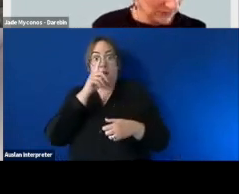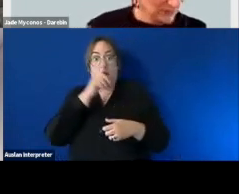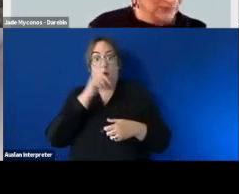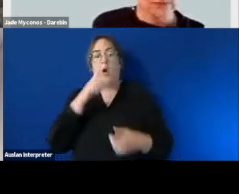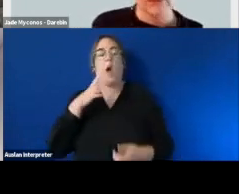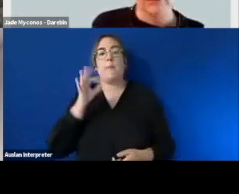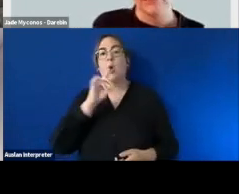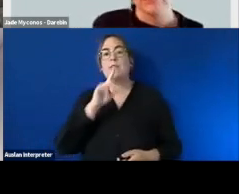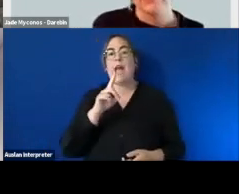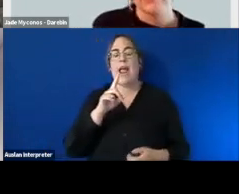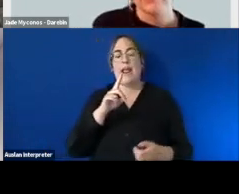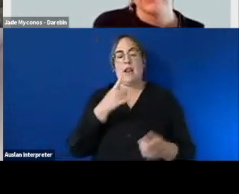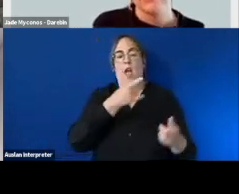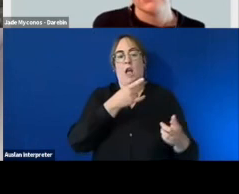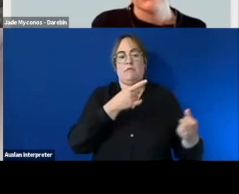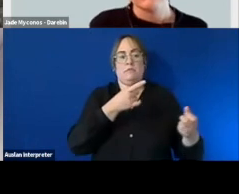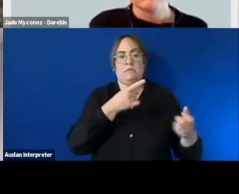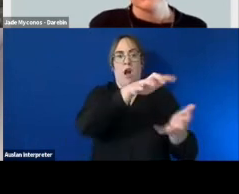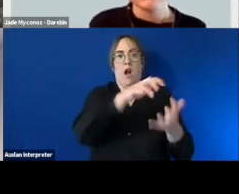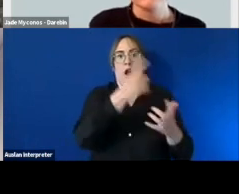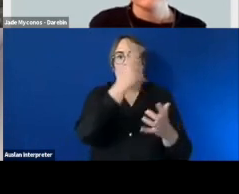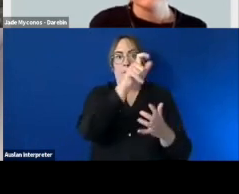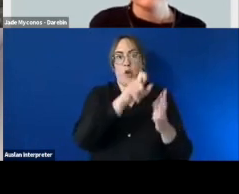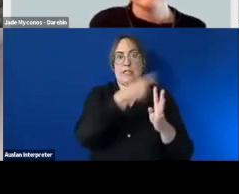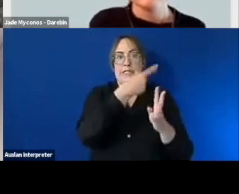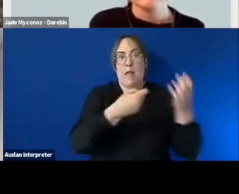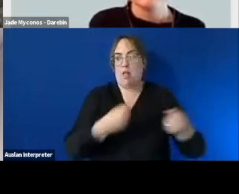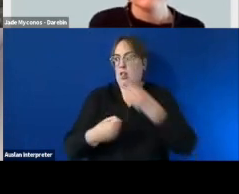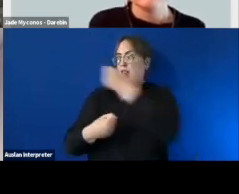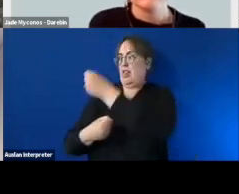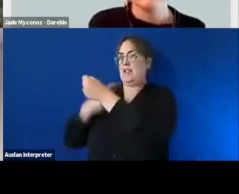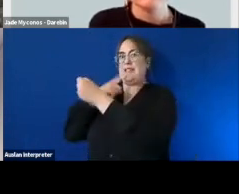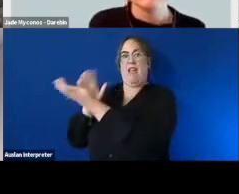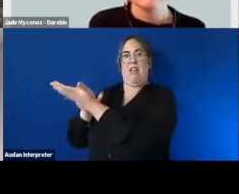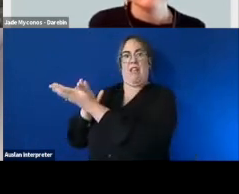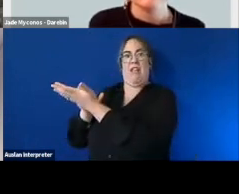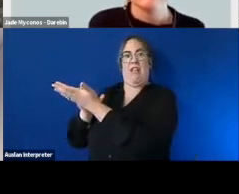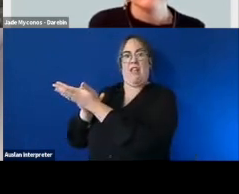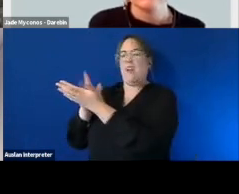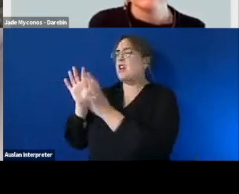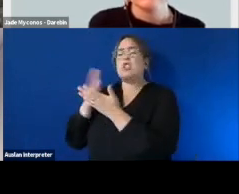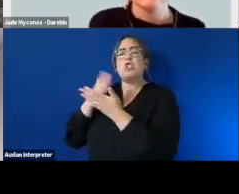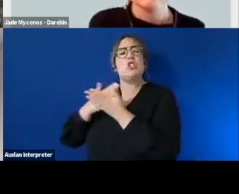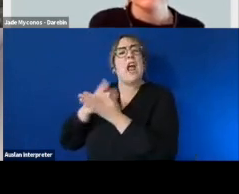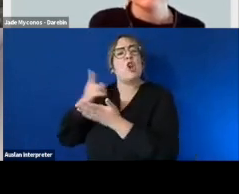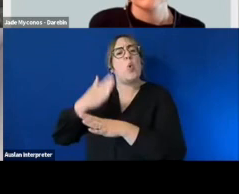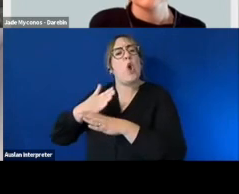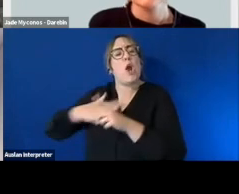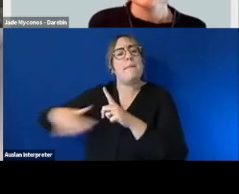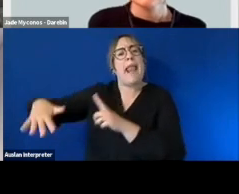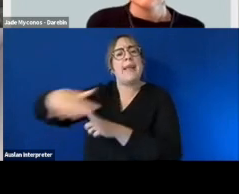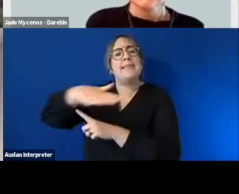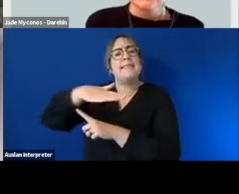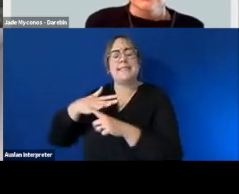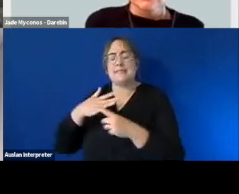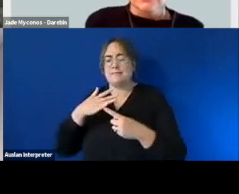know come and put that person on a pedestal just share your workplace as a broader environment and those are part of the stories you can